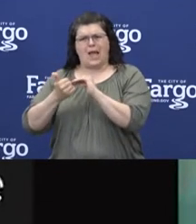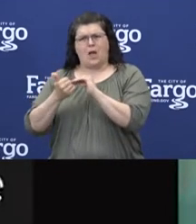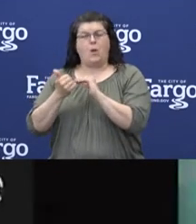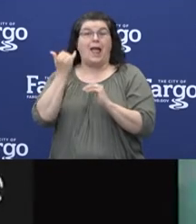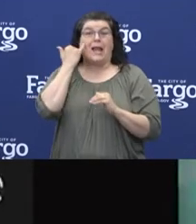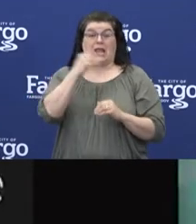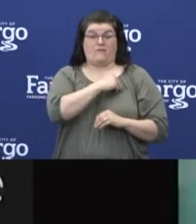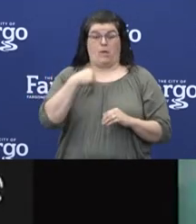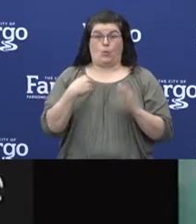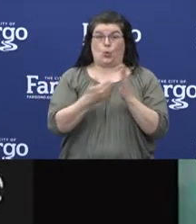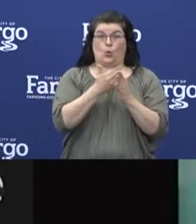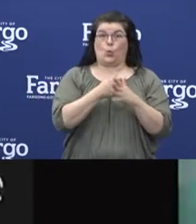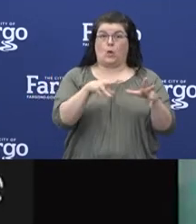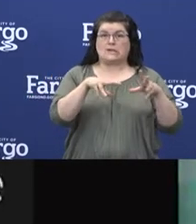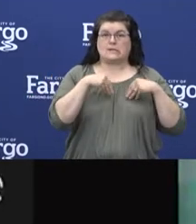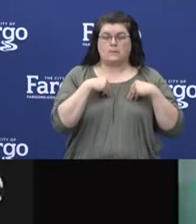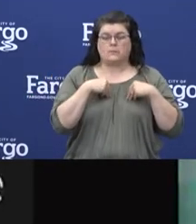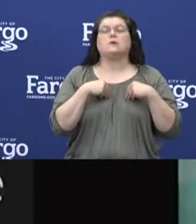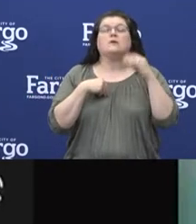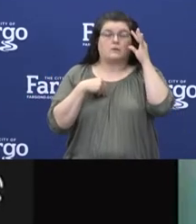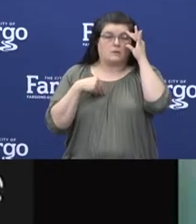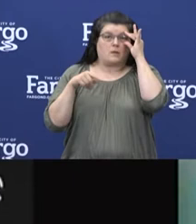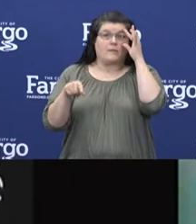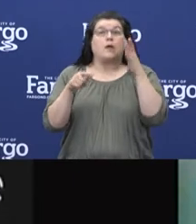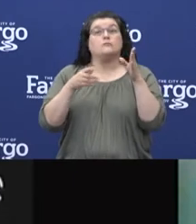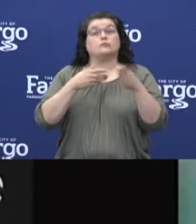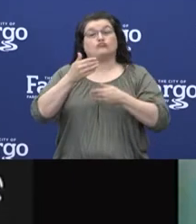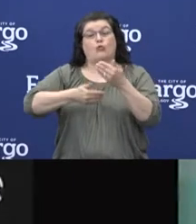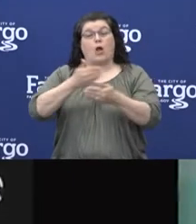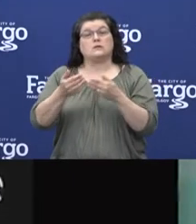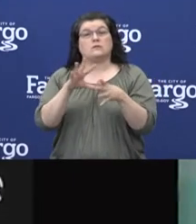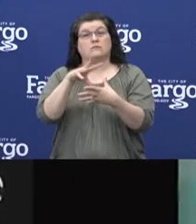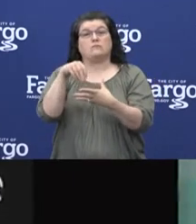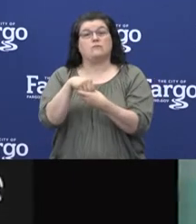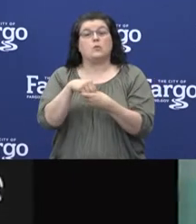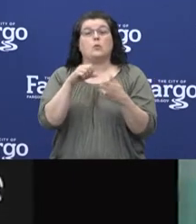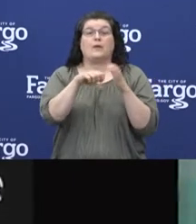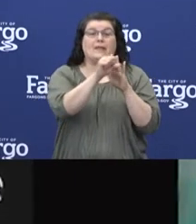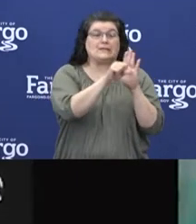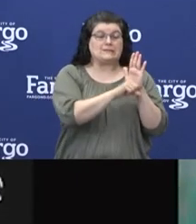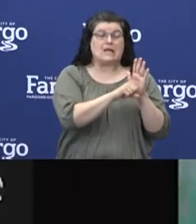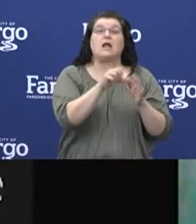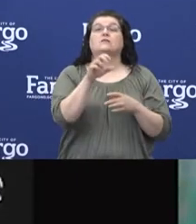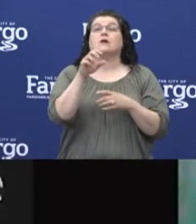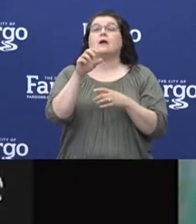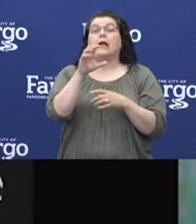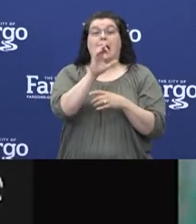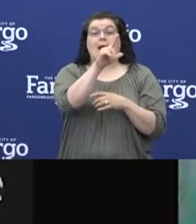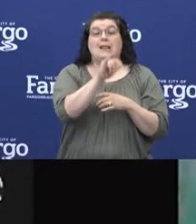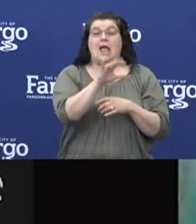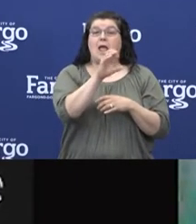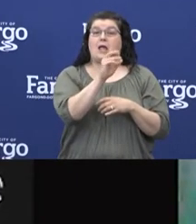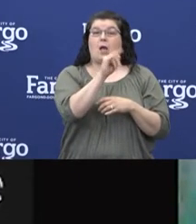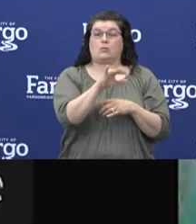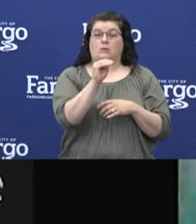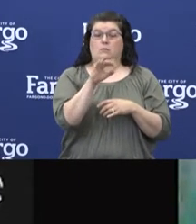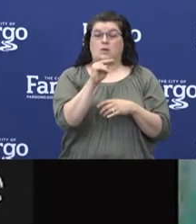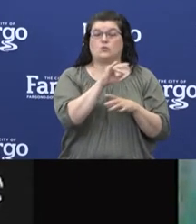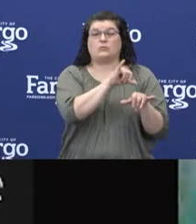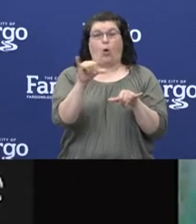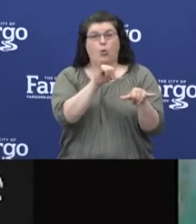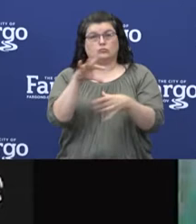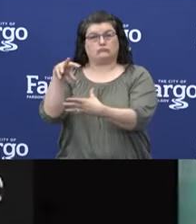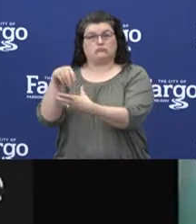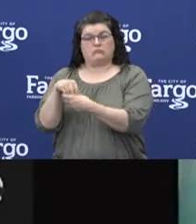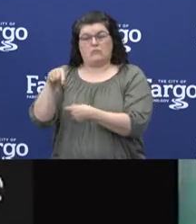The process really involved collaboration between state and local partners, including Clay County and Minnesota, that had already been involved in COVID